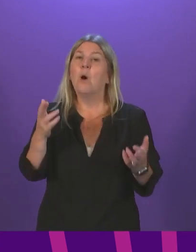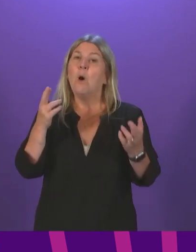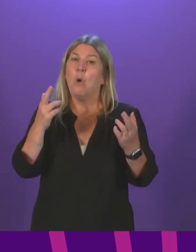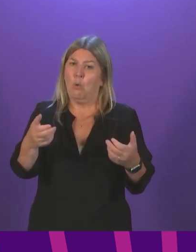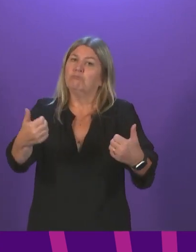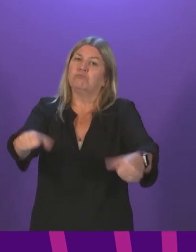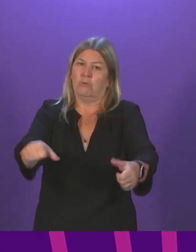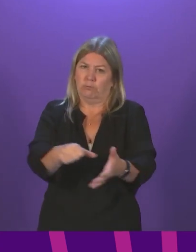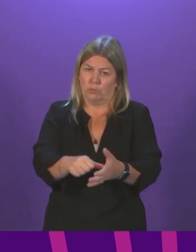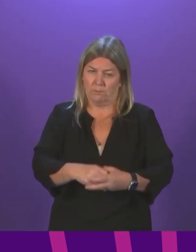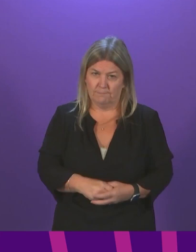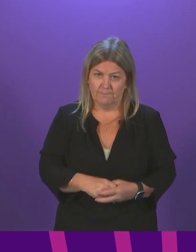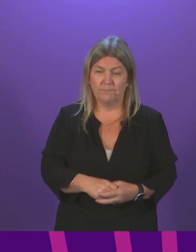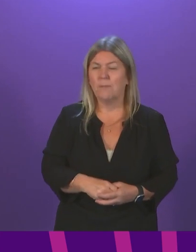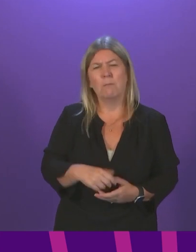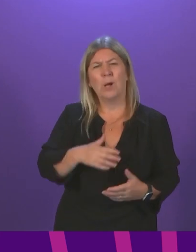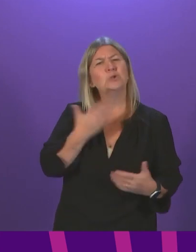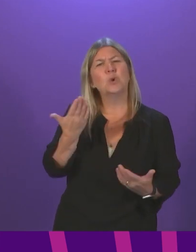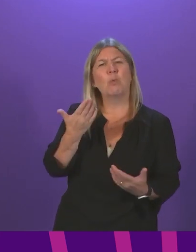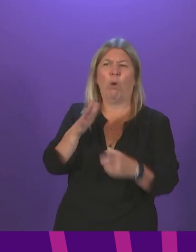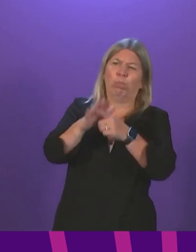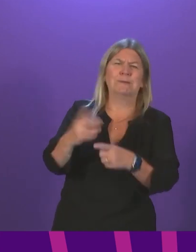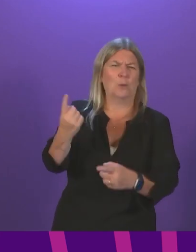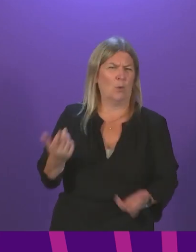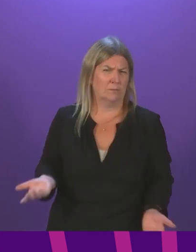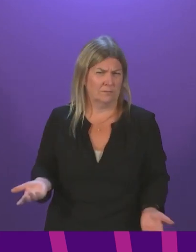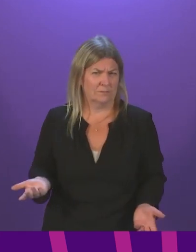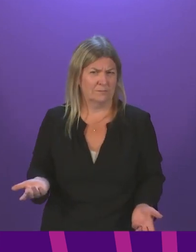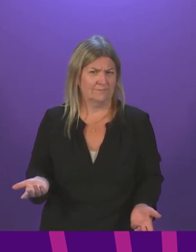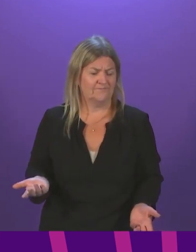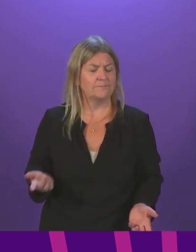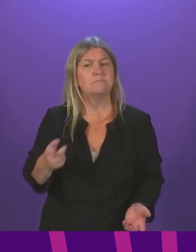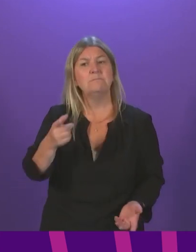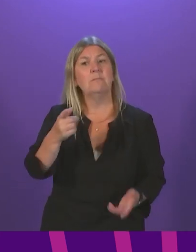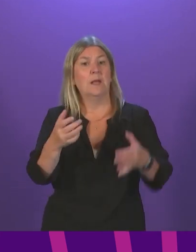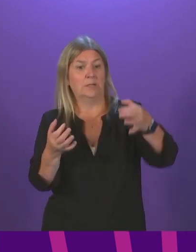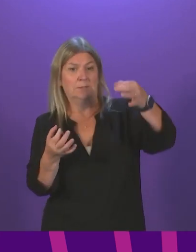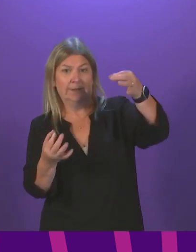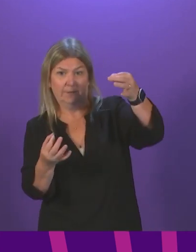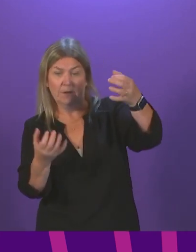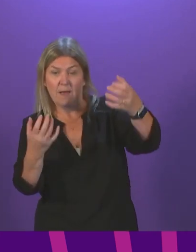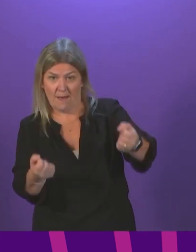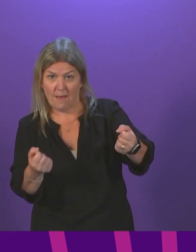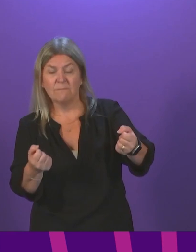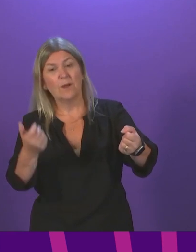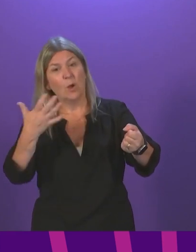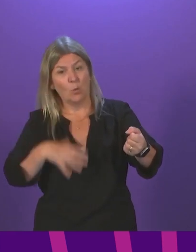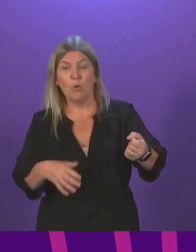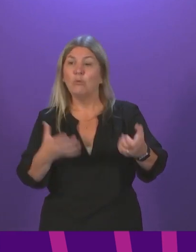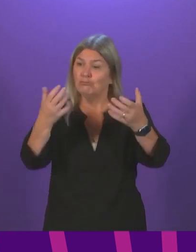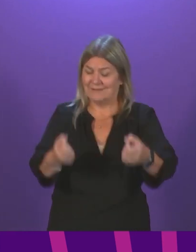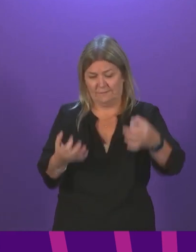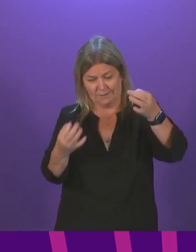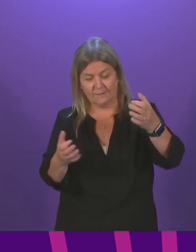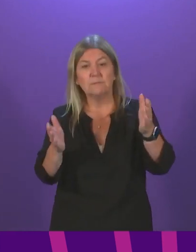nobody's interest to disadvantage anybody. The whole point of vaccine certification is to allow people to go about their normal lives and